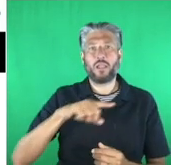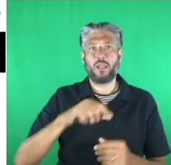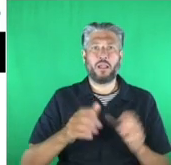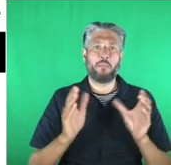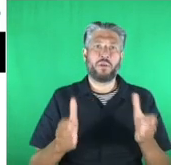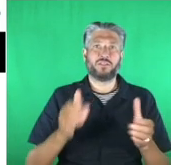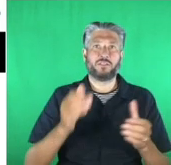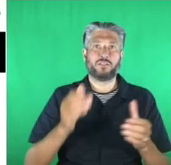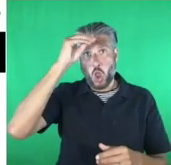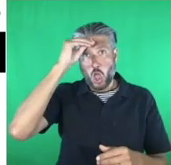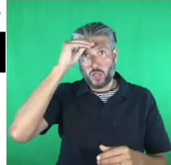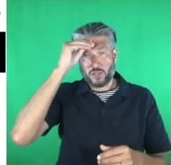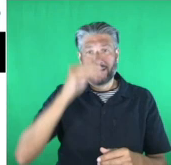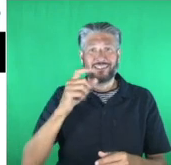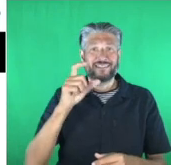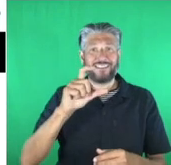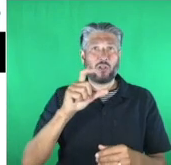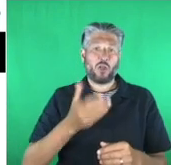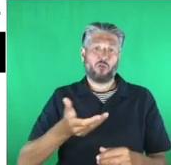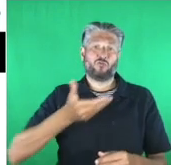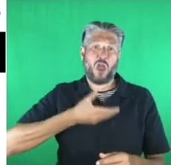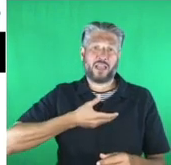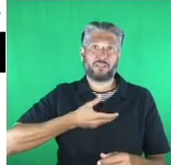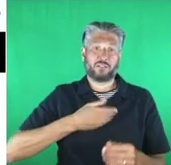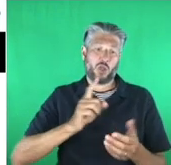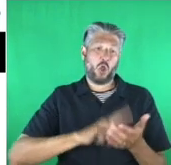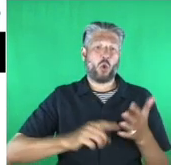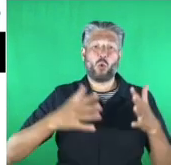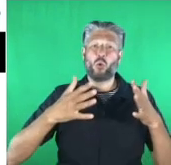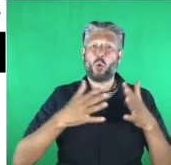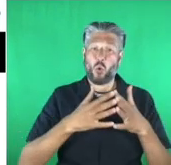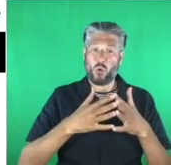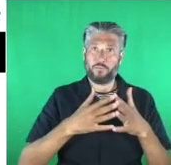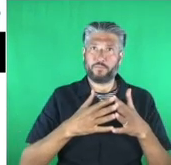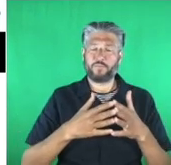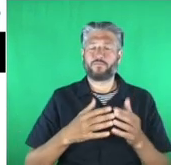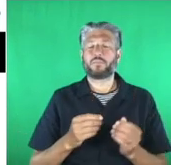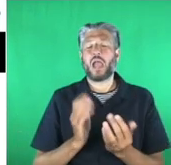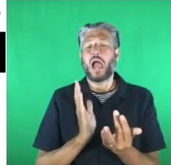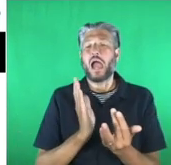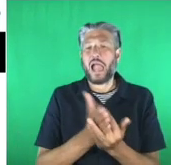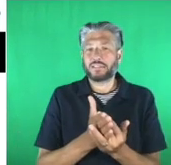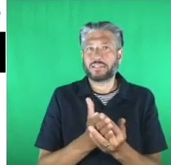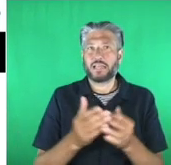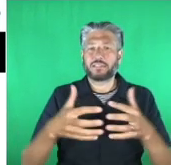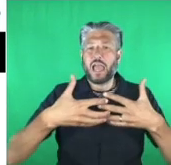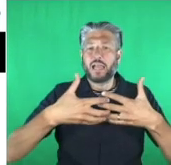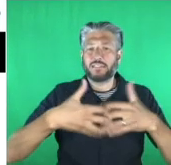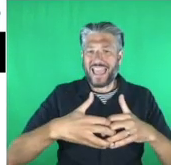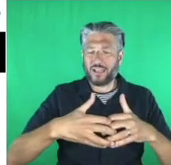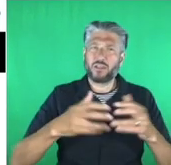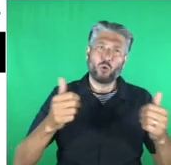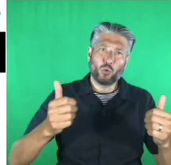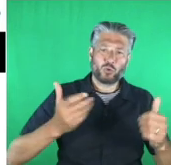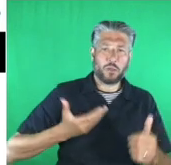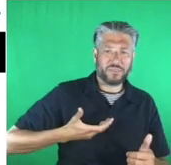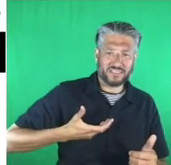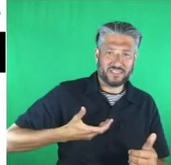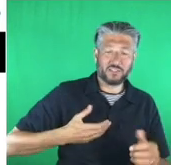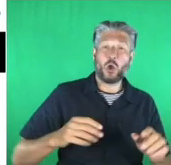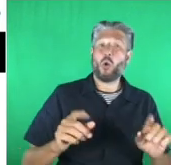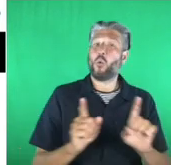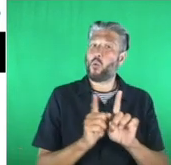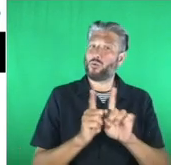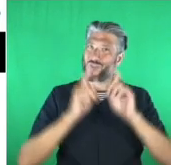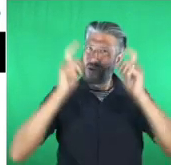designing accessible tech, it's not just good business reasons, but also legal reasons to design